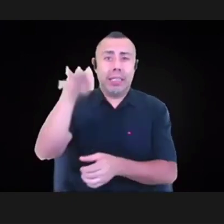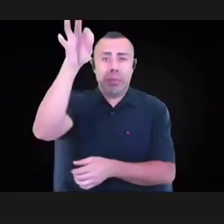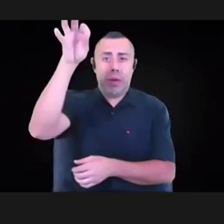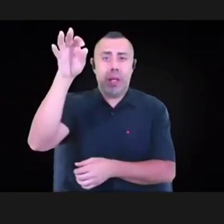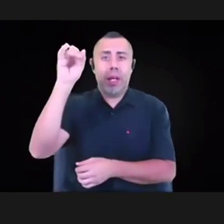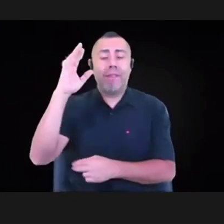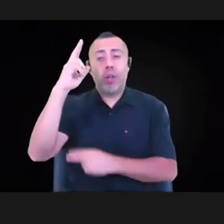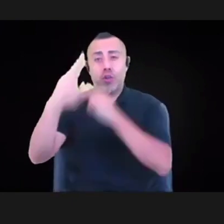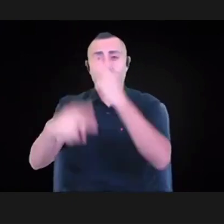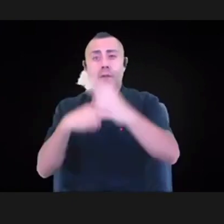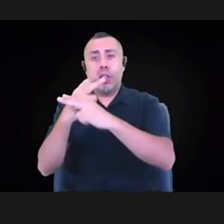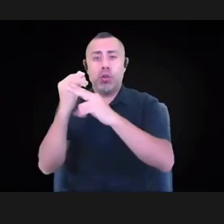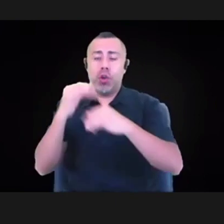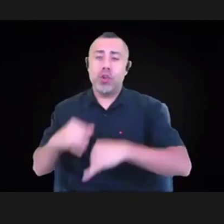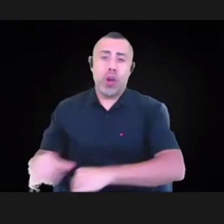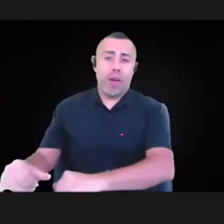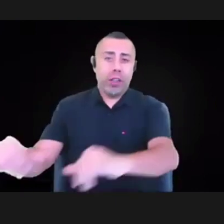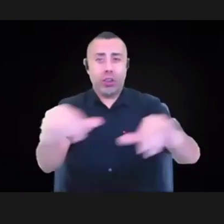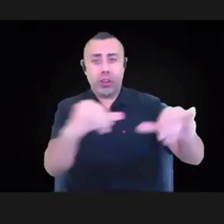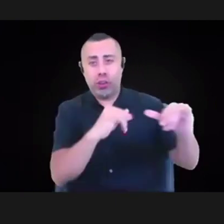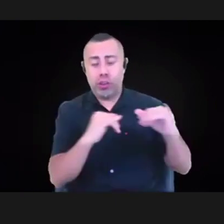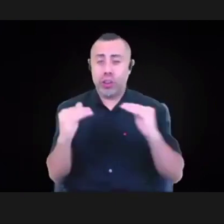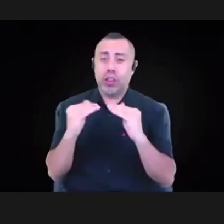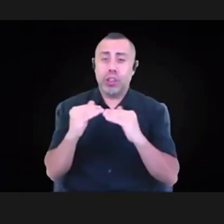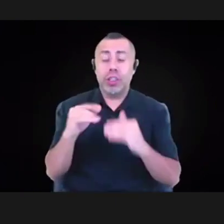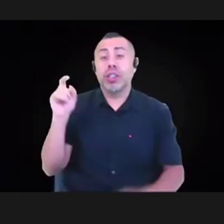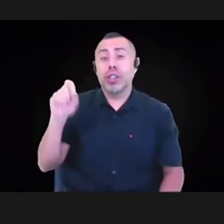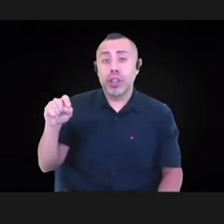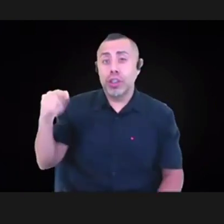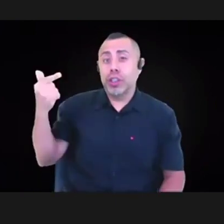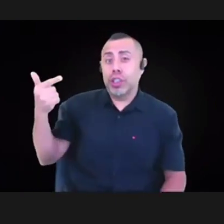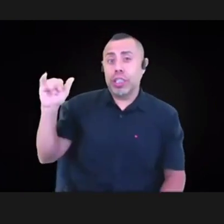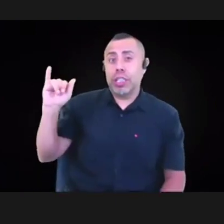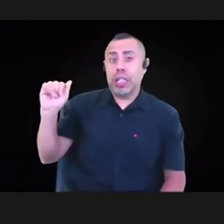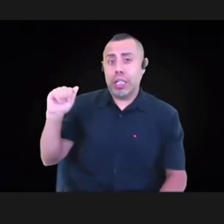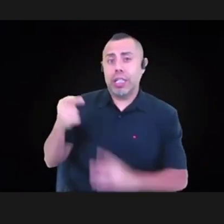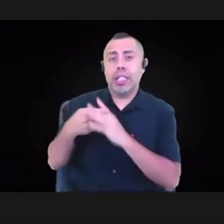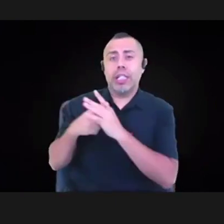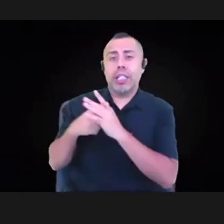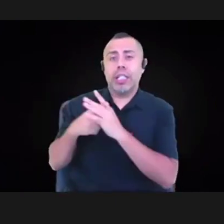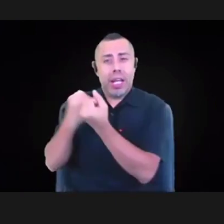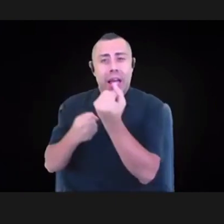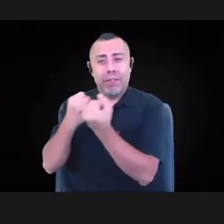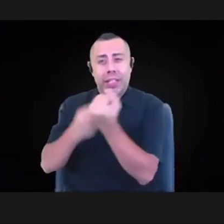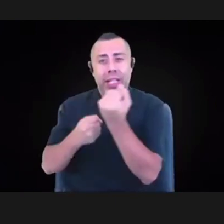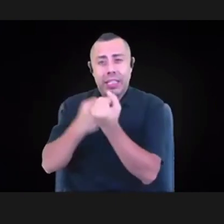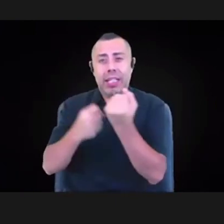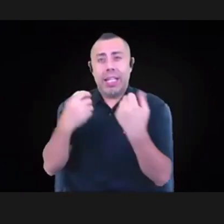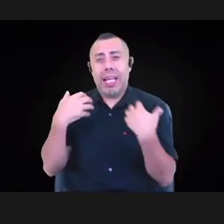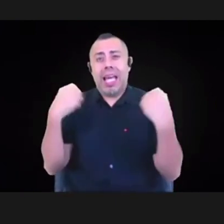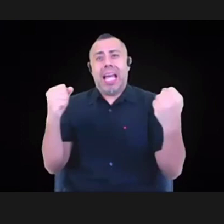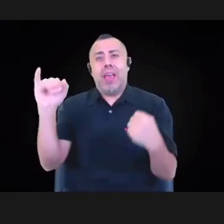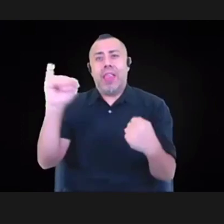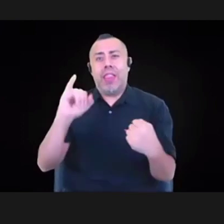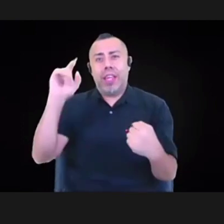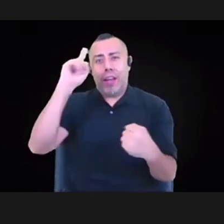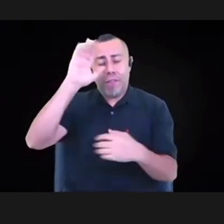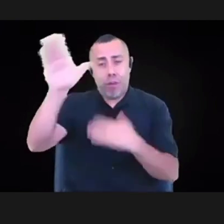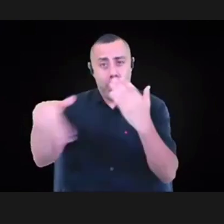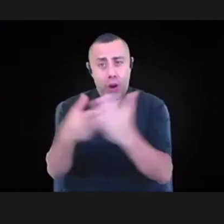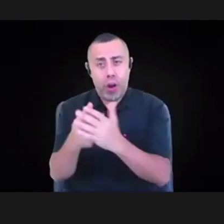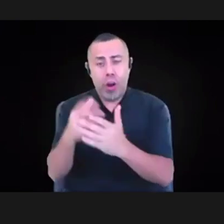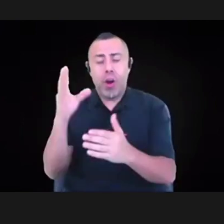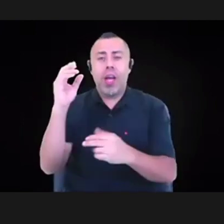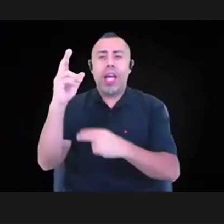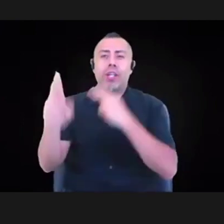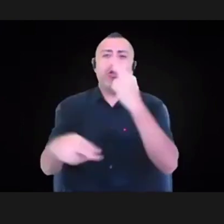be advocating for healthcare for all and universal basic income? Wouldn't these give BIPOC communities more